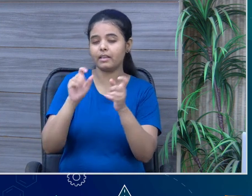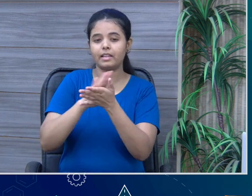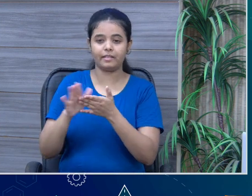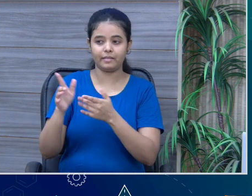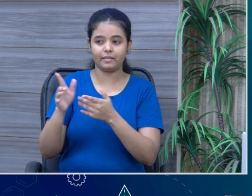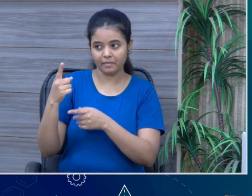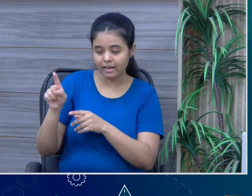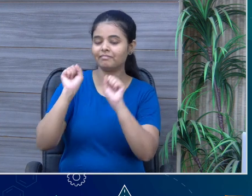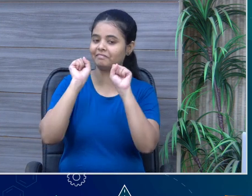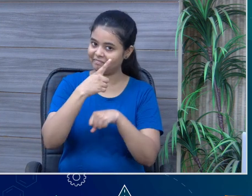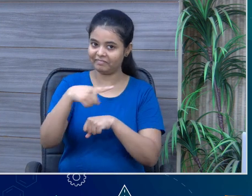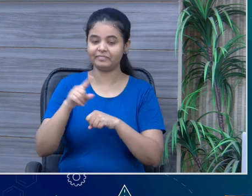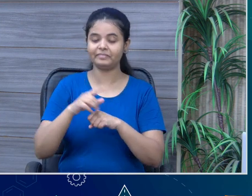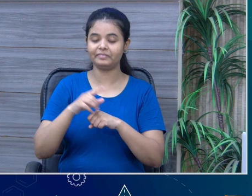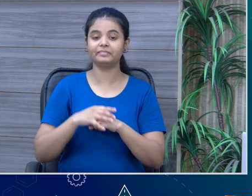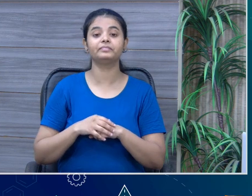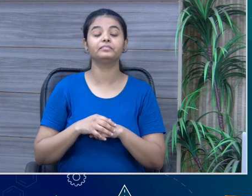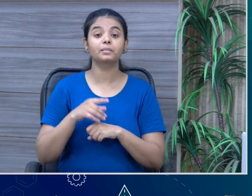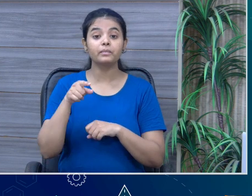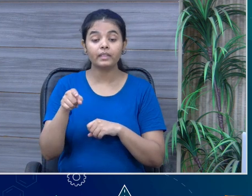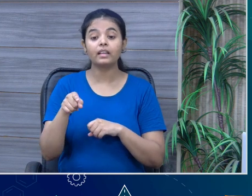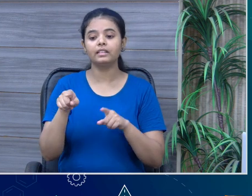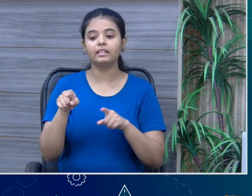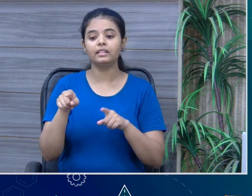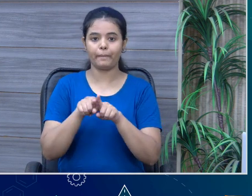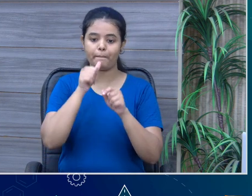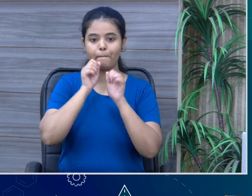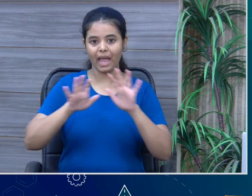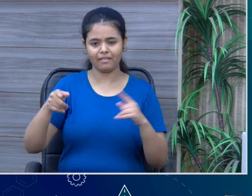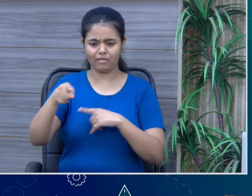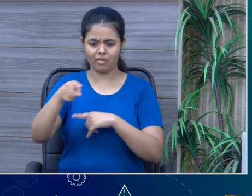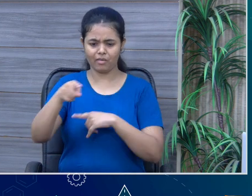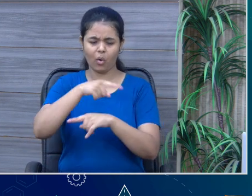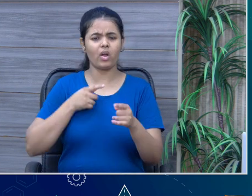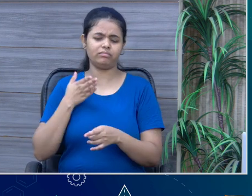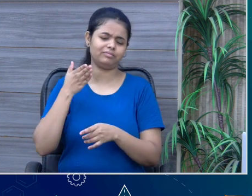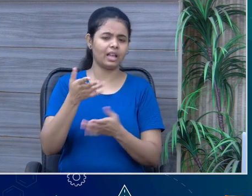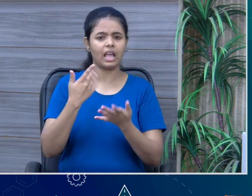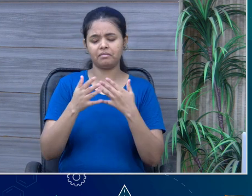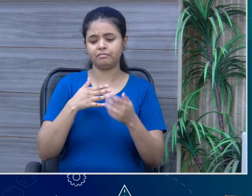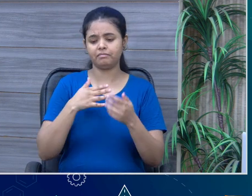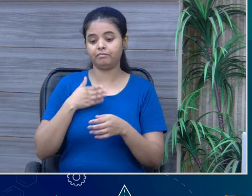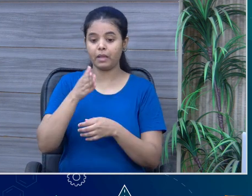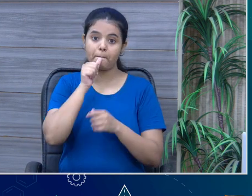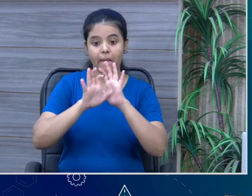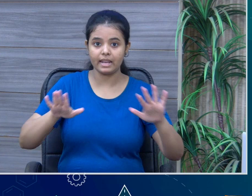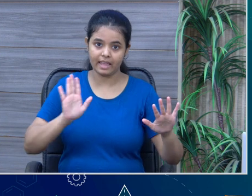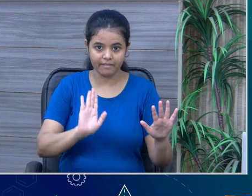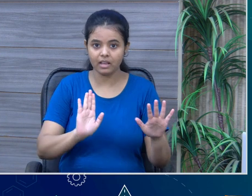possible. Right, Ma'am? Right. Okay. So, Ma'am, when we go near the sea, there is seawater. And